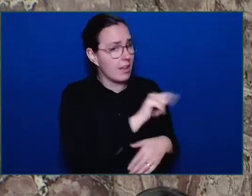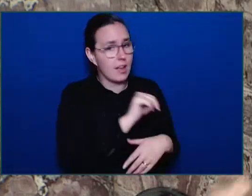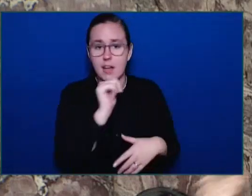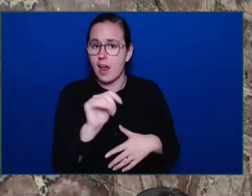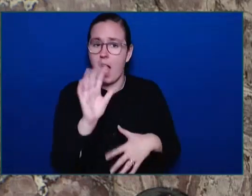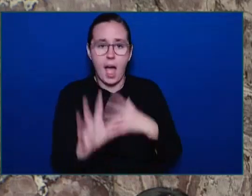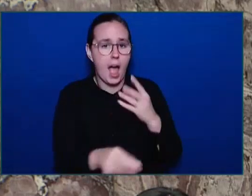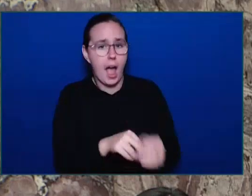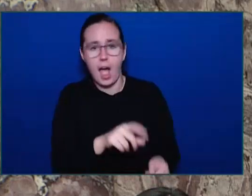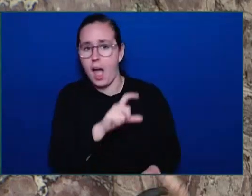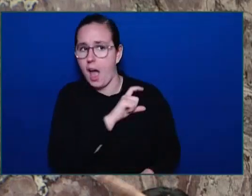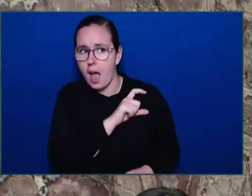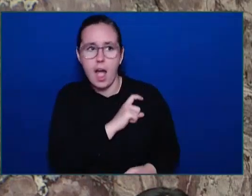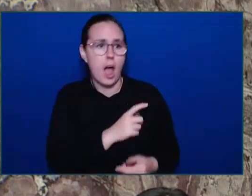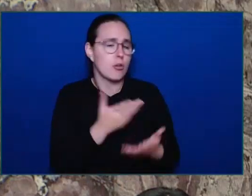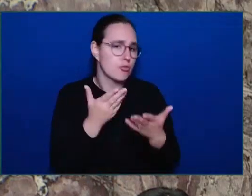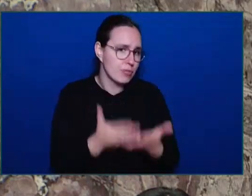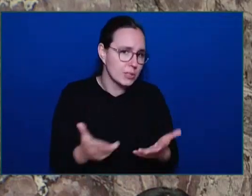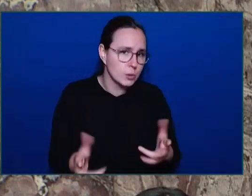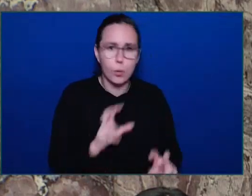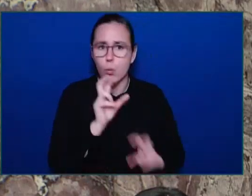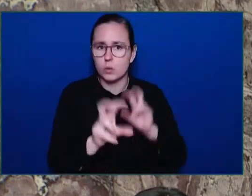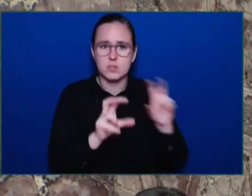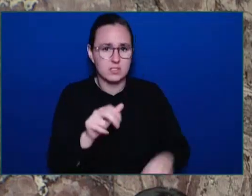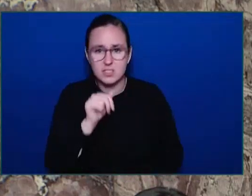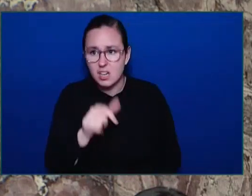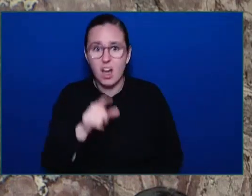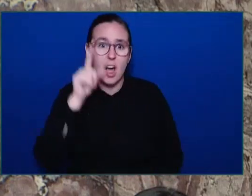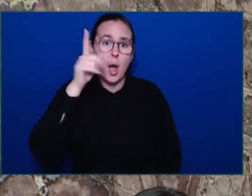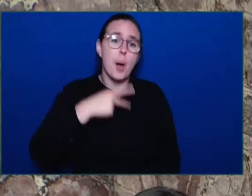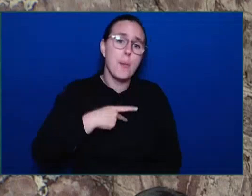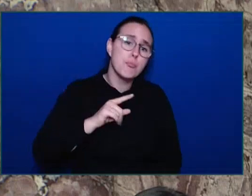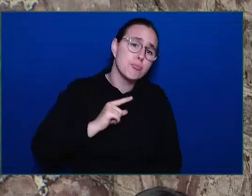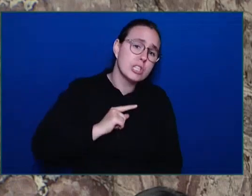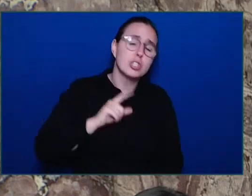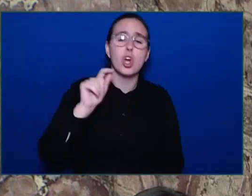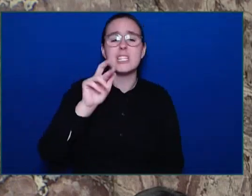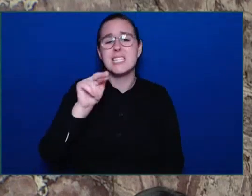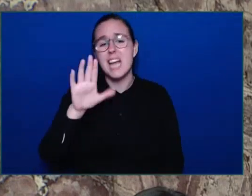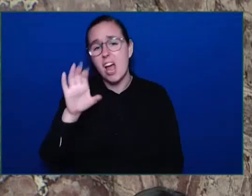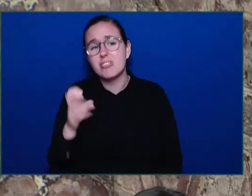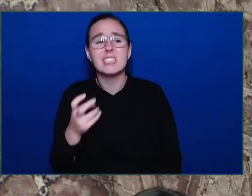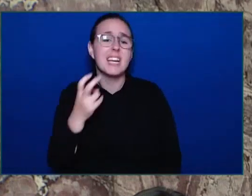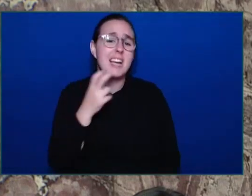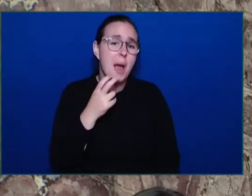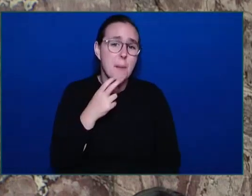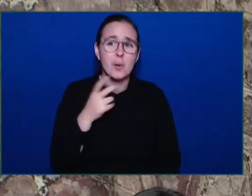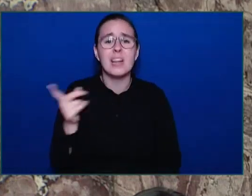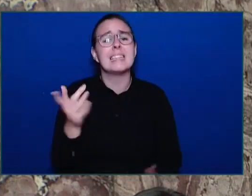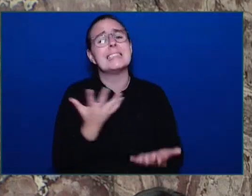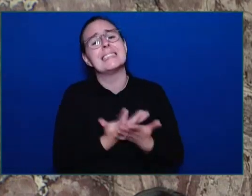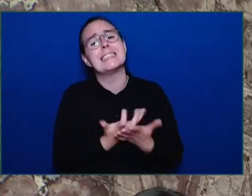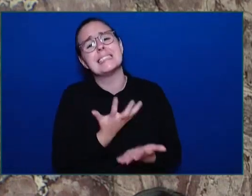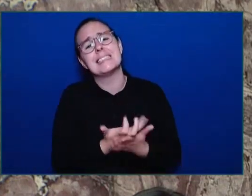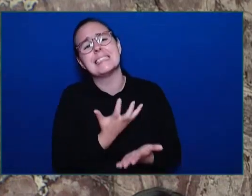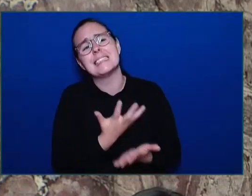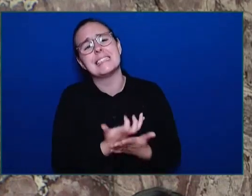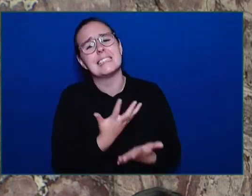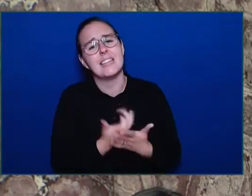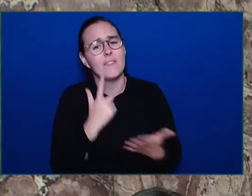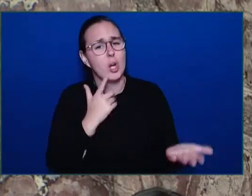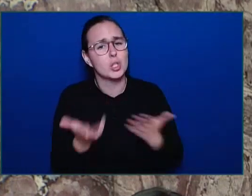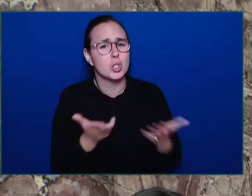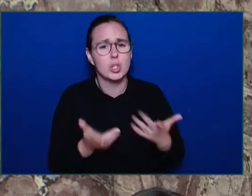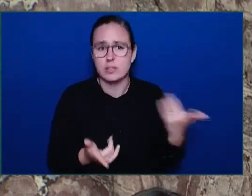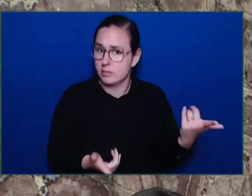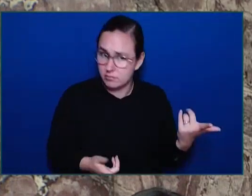George and Terrace and Kamloops that were asking for them, Honourable Speaker. That they had 16 years, Honourable Speaker, to try and